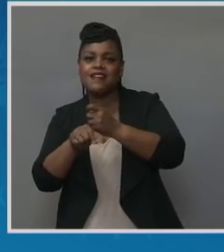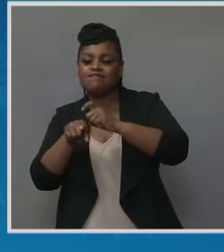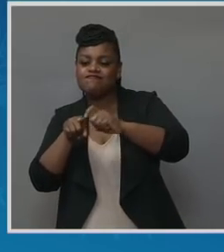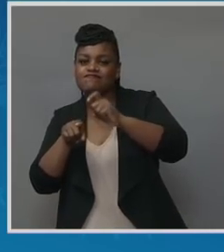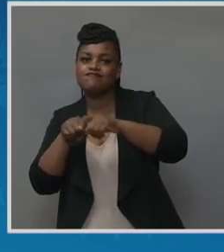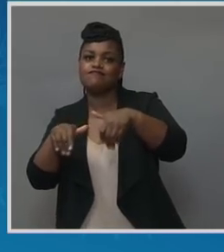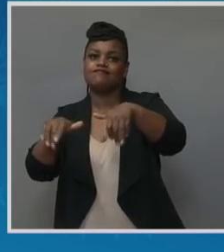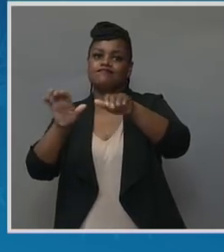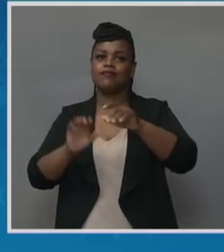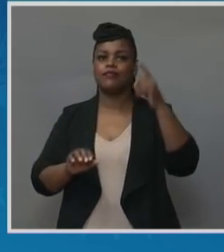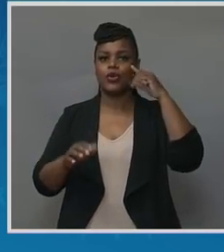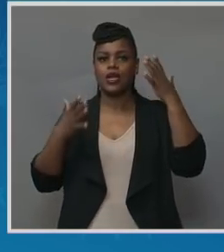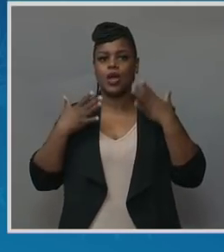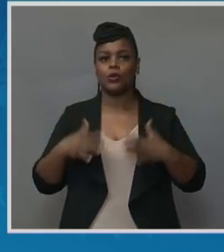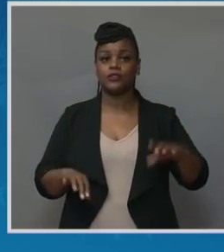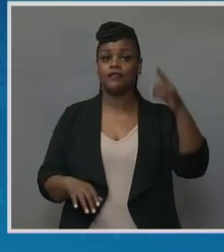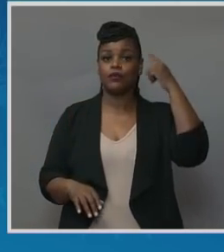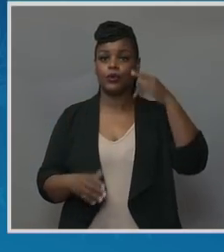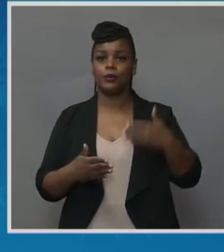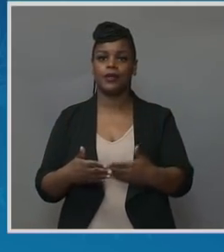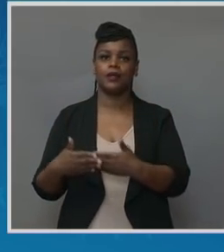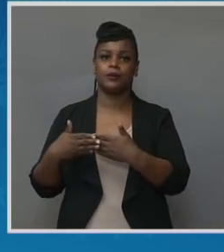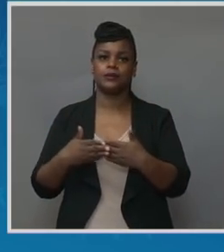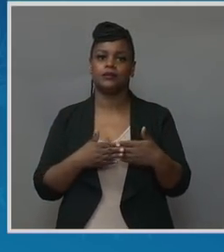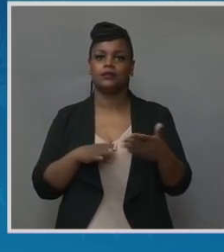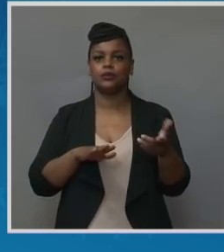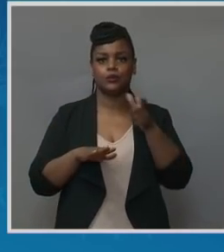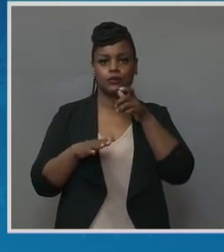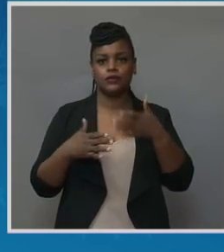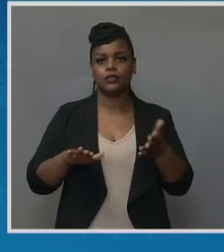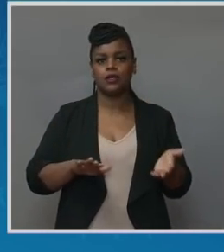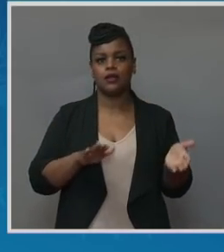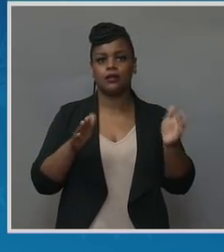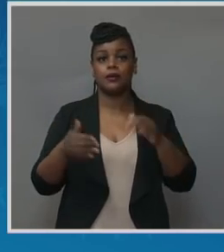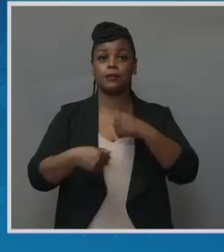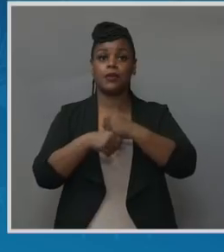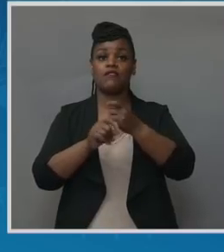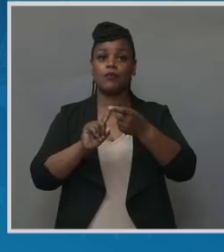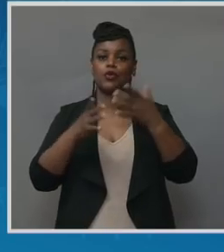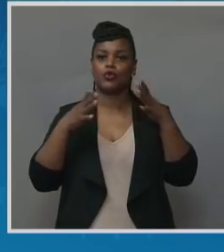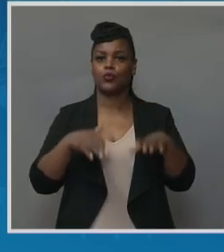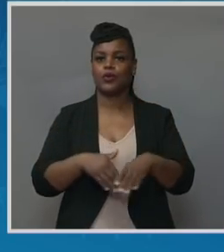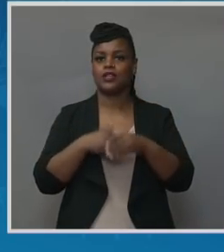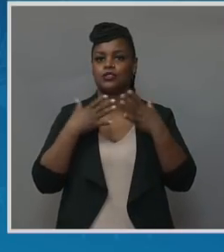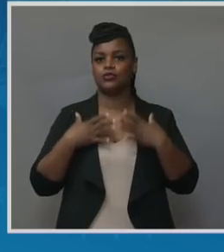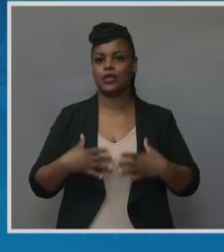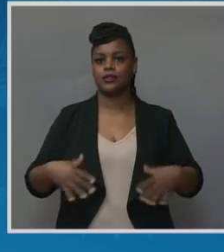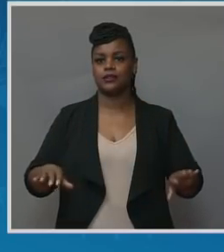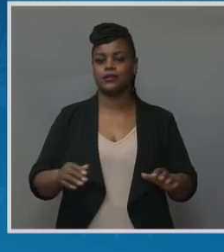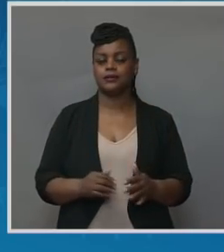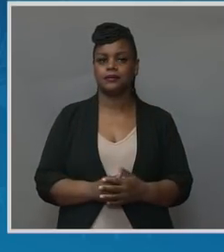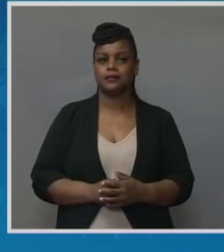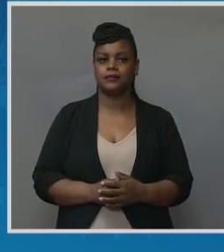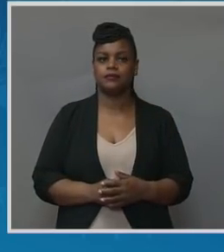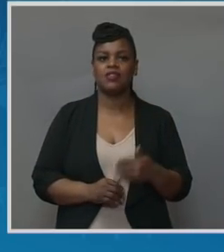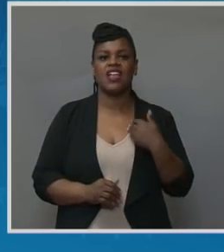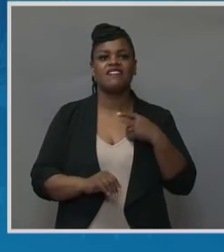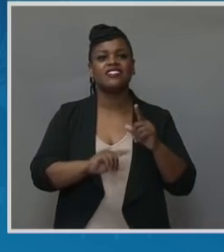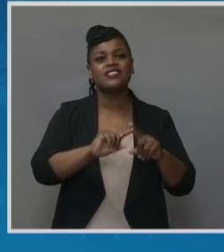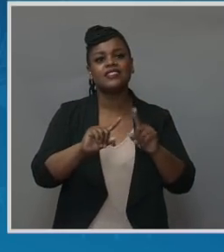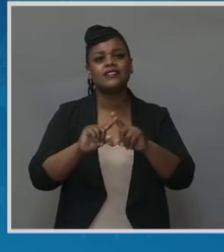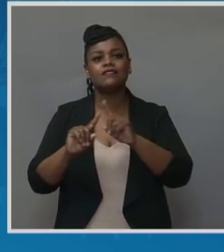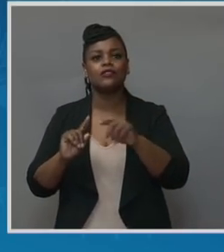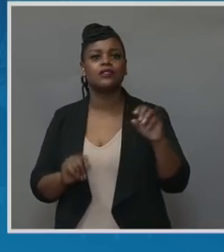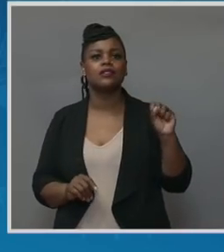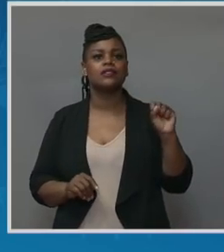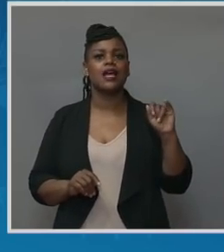I actually have one here. They're made for boys and girls in varying sizes. And they come with